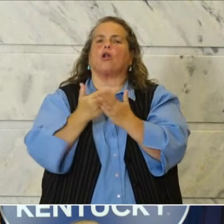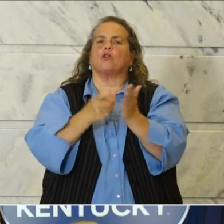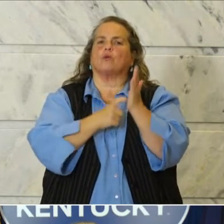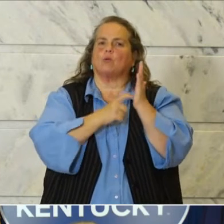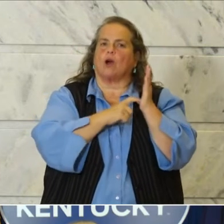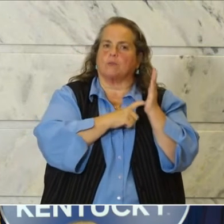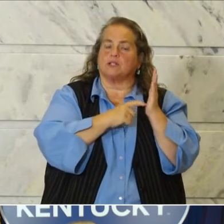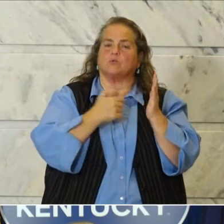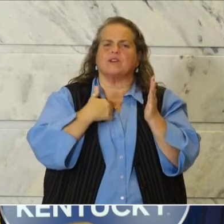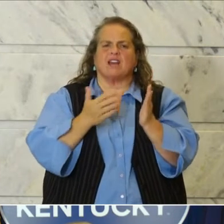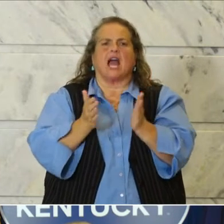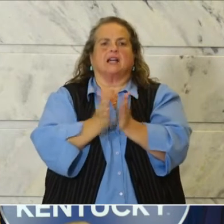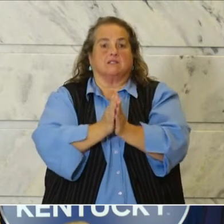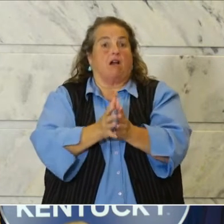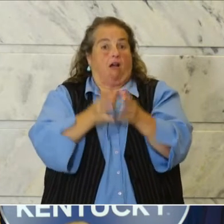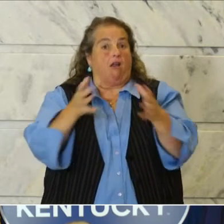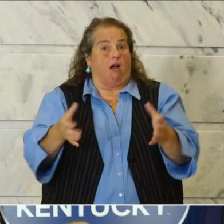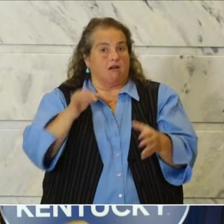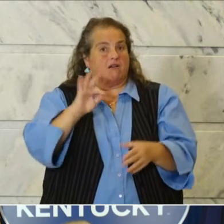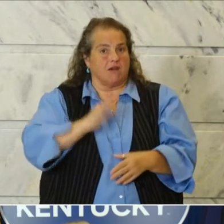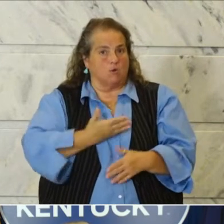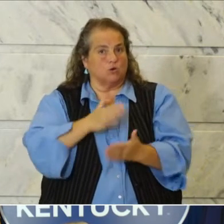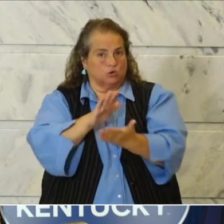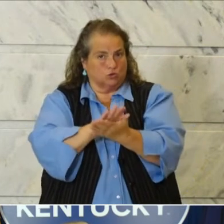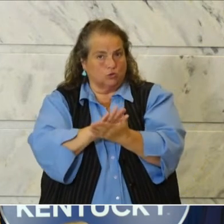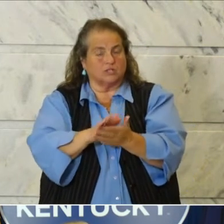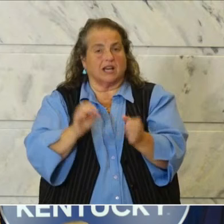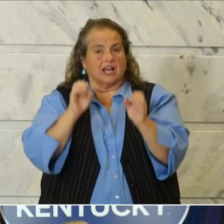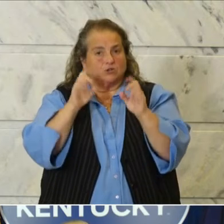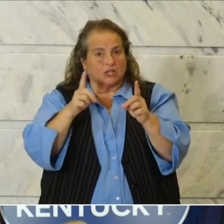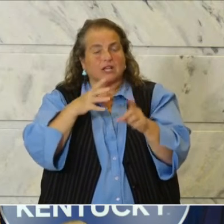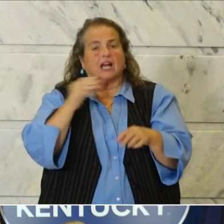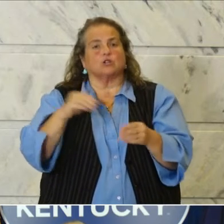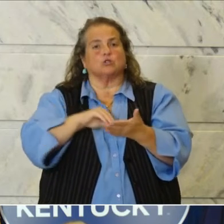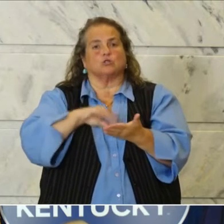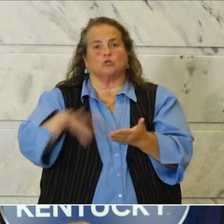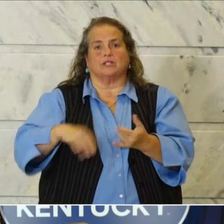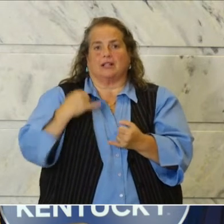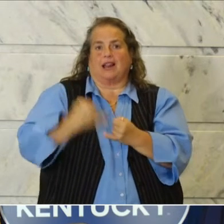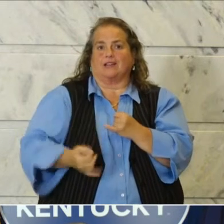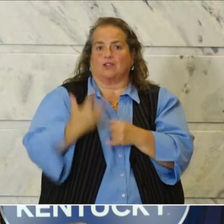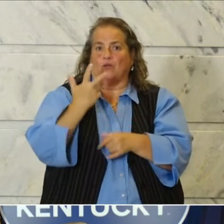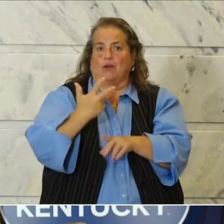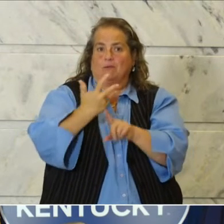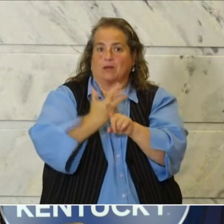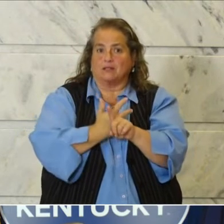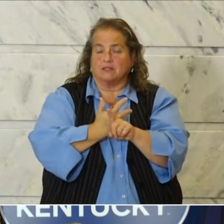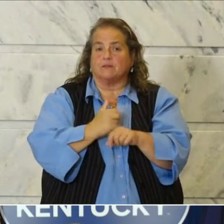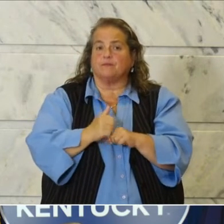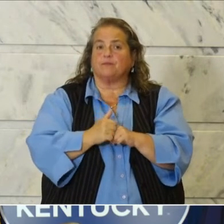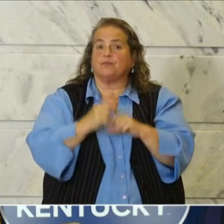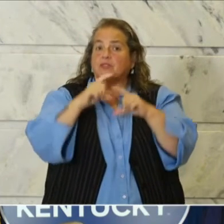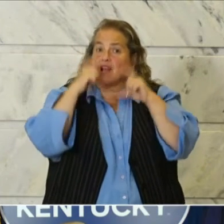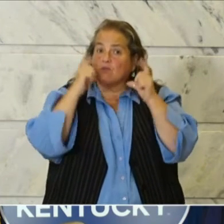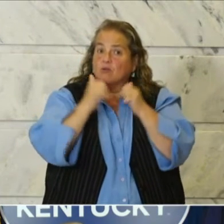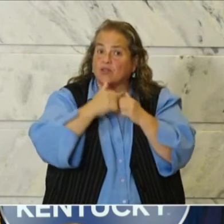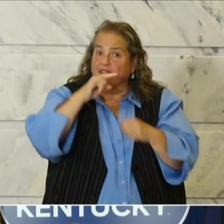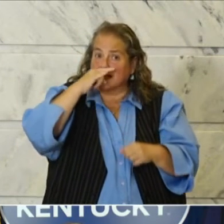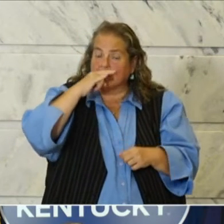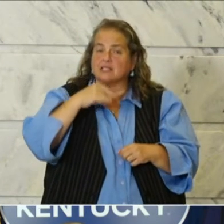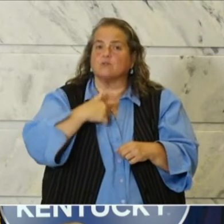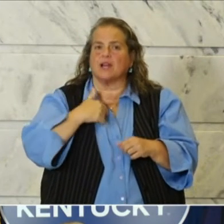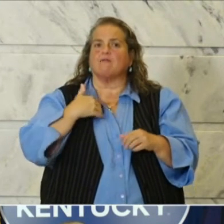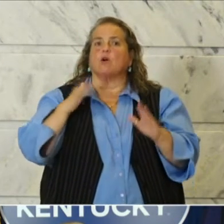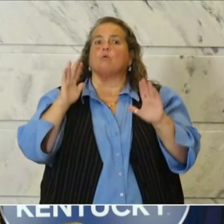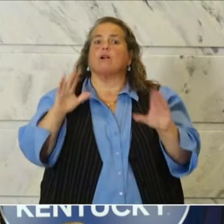We have asked a lot of our schools, educators, and students in the past few months. Through Coverings for Kids, we have an amazing opportunity to